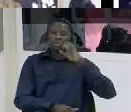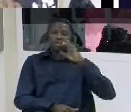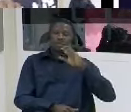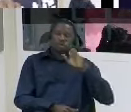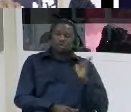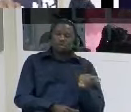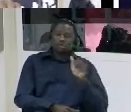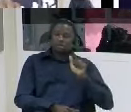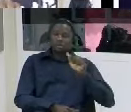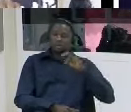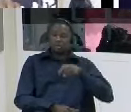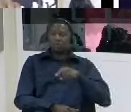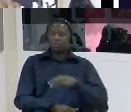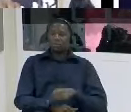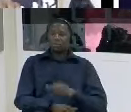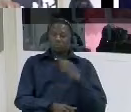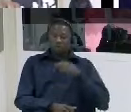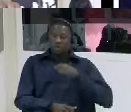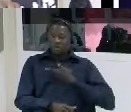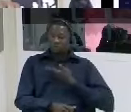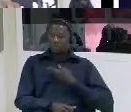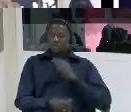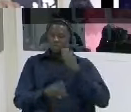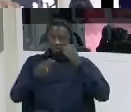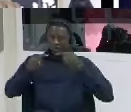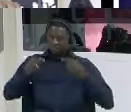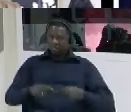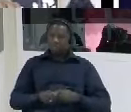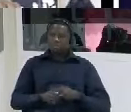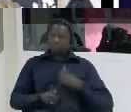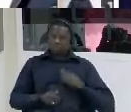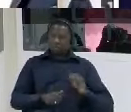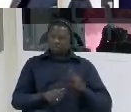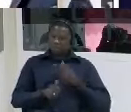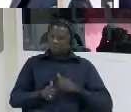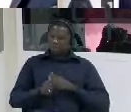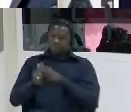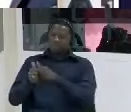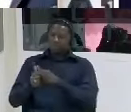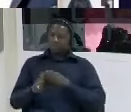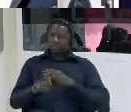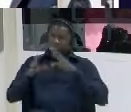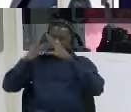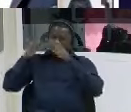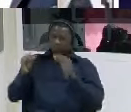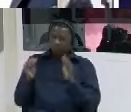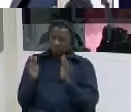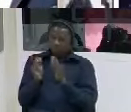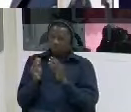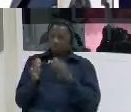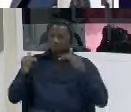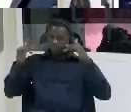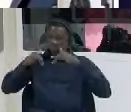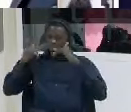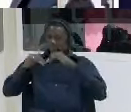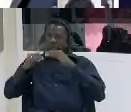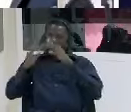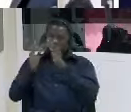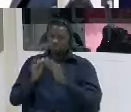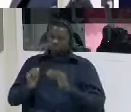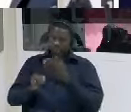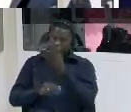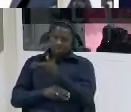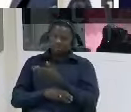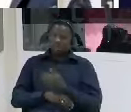chum to a small room within that conference room he was getting my statement asking